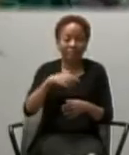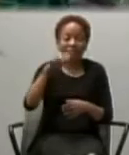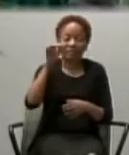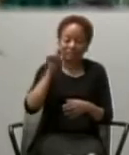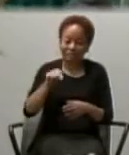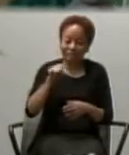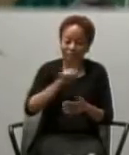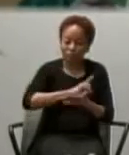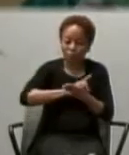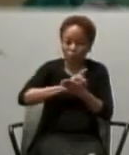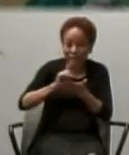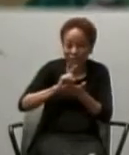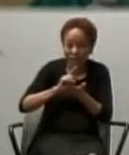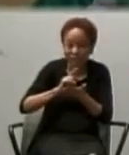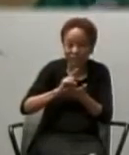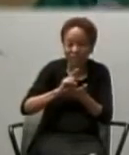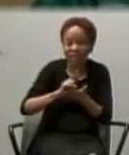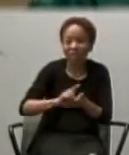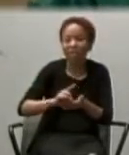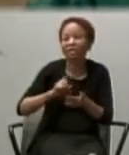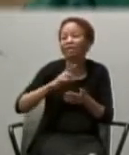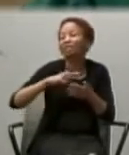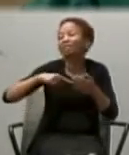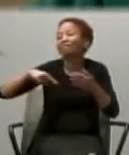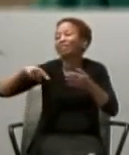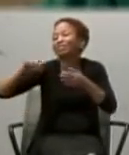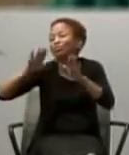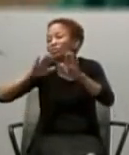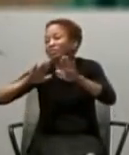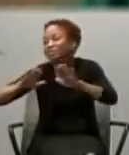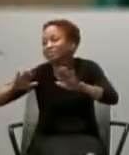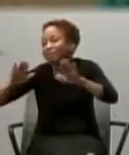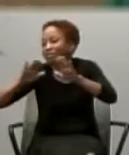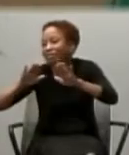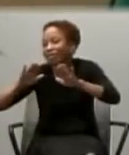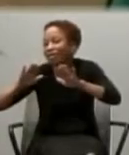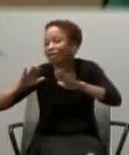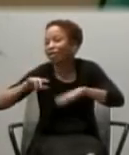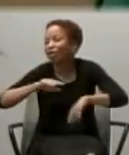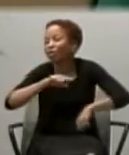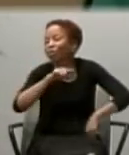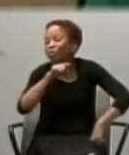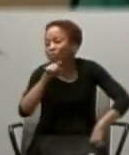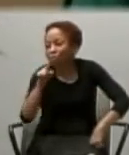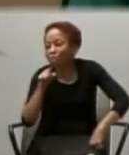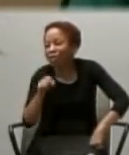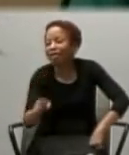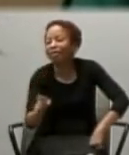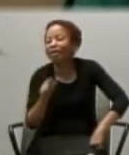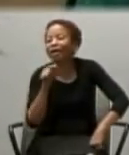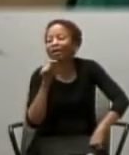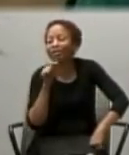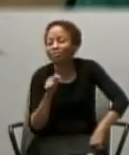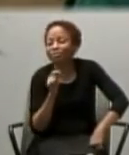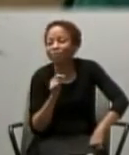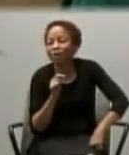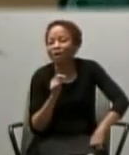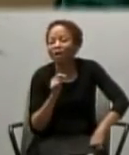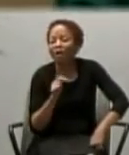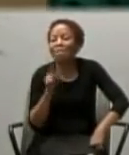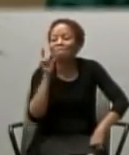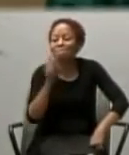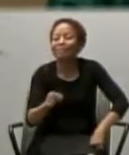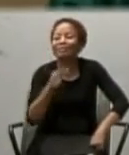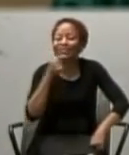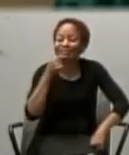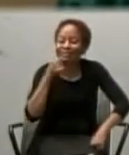before the end, of this week, by next week, Sunday, every person, in this room, would have told, one other,